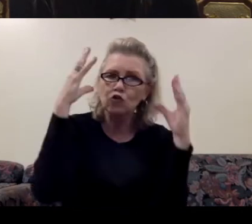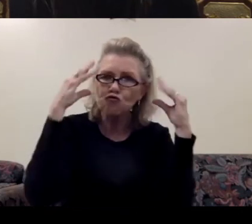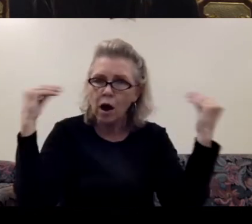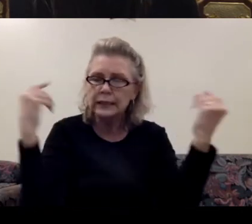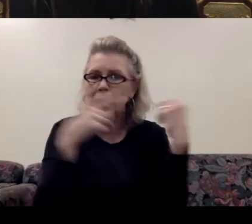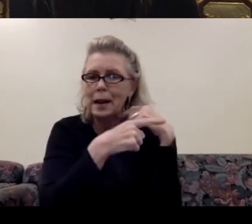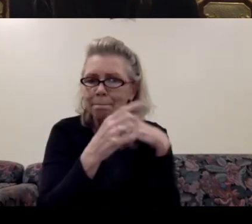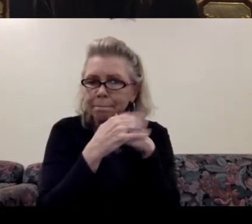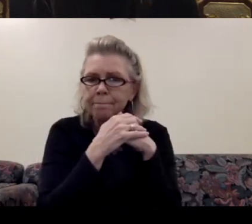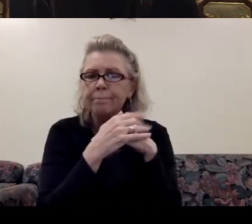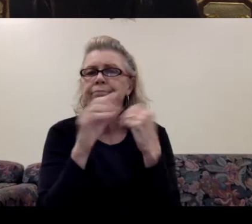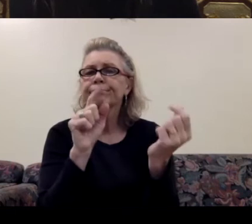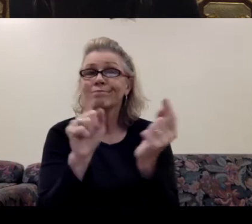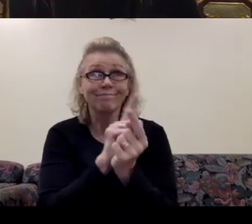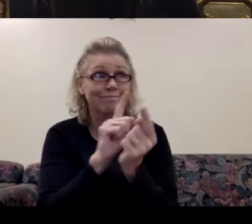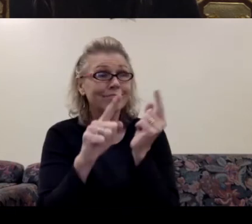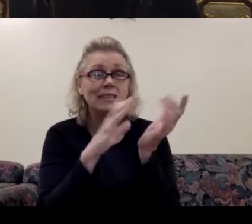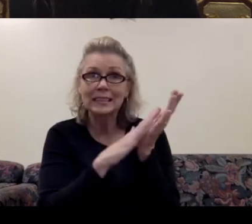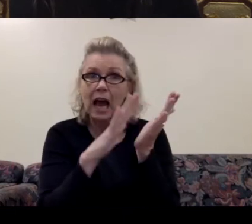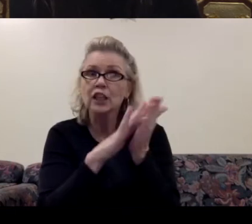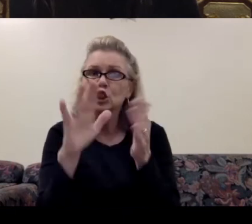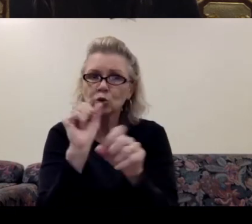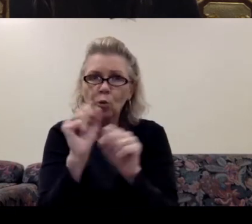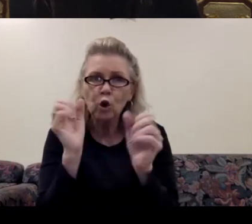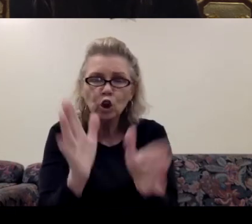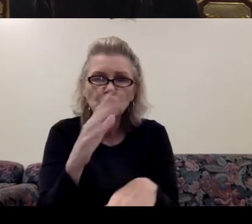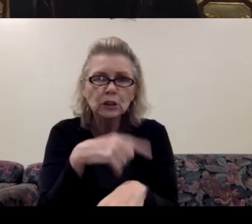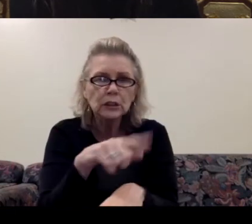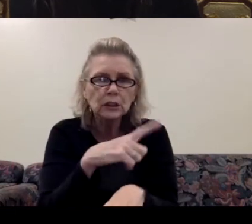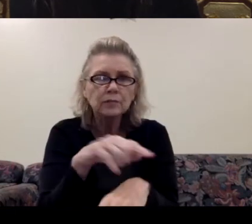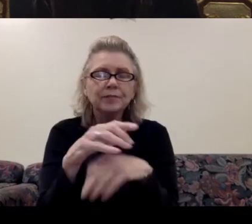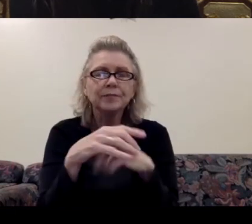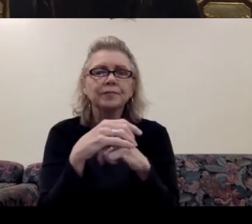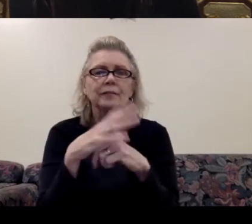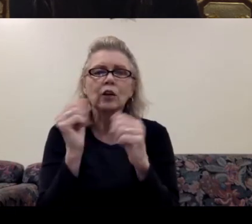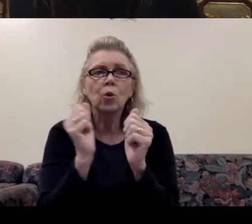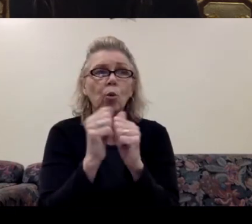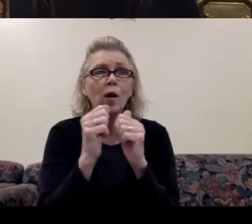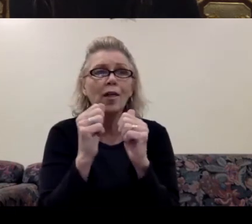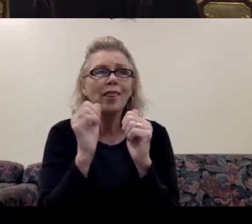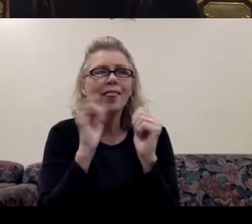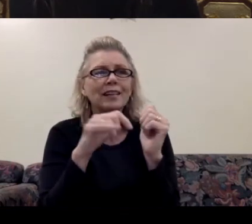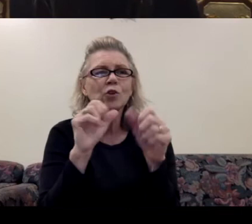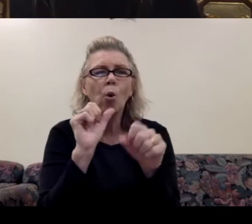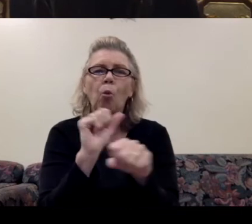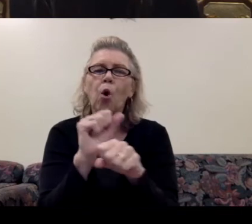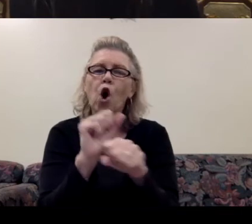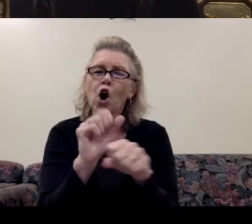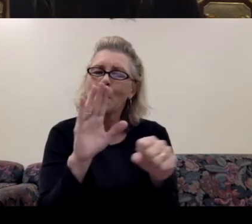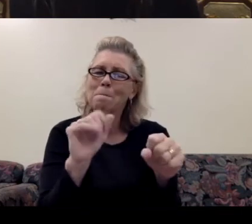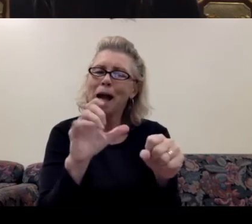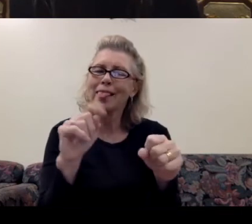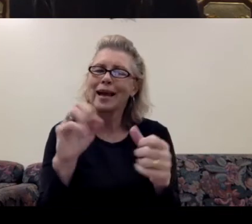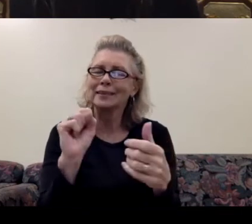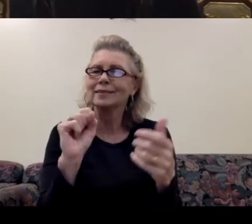meeting the sanitation workers. And, and, uh, with, with these work ballets, I always insisted